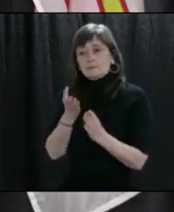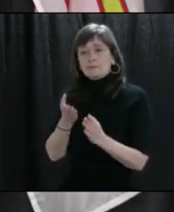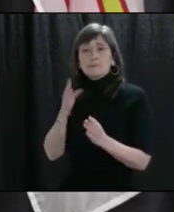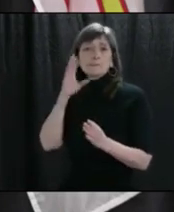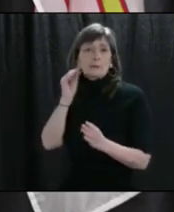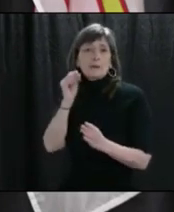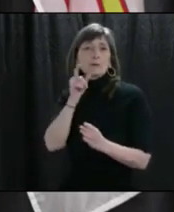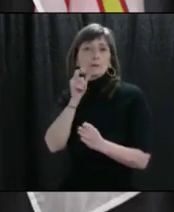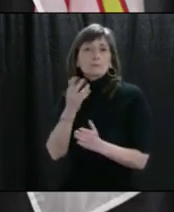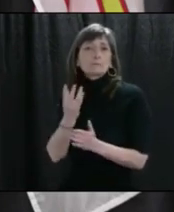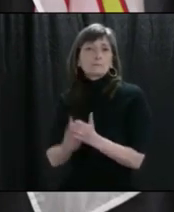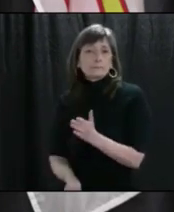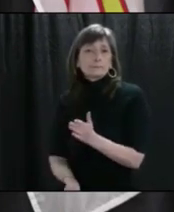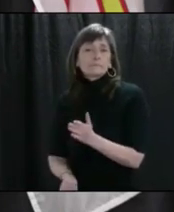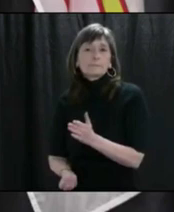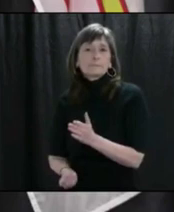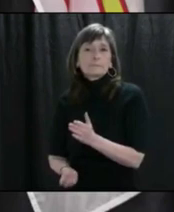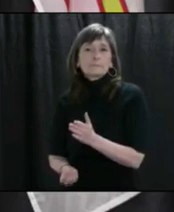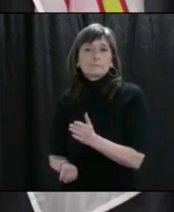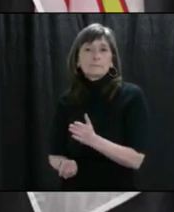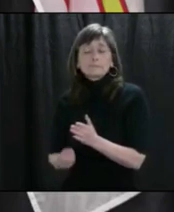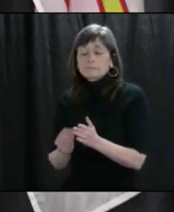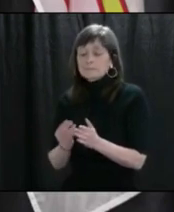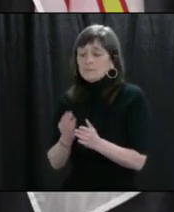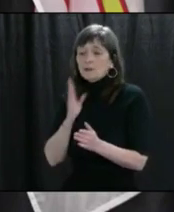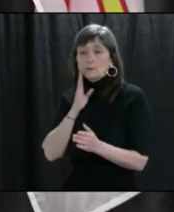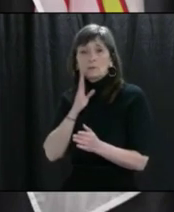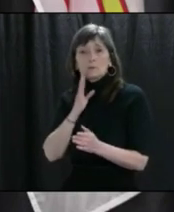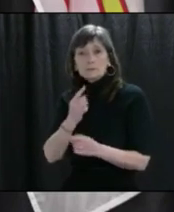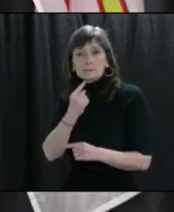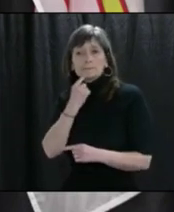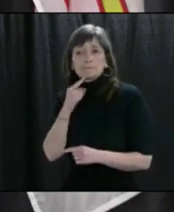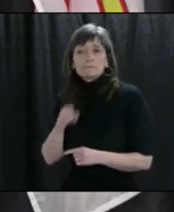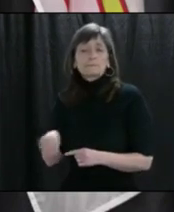will be greatly missed by his family and his friends.